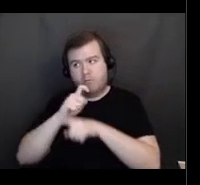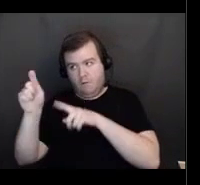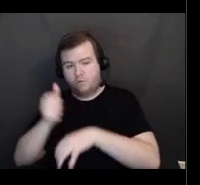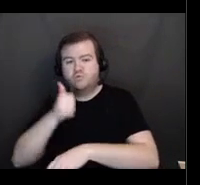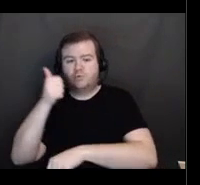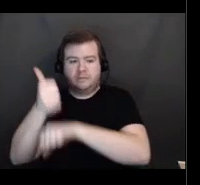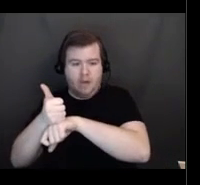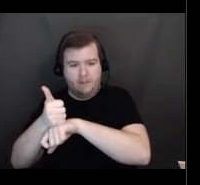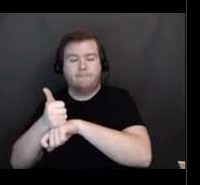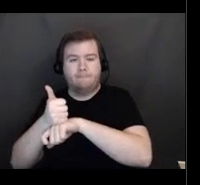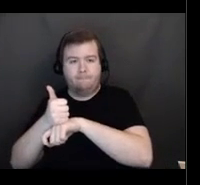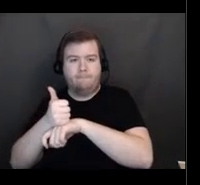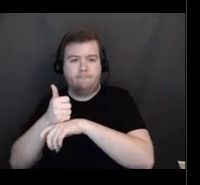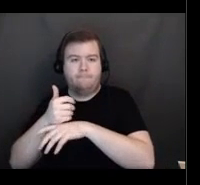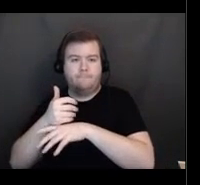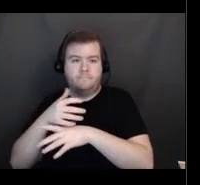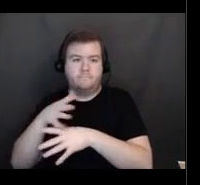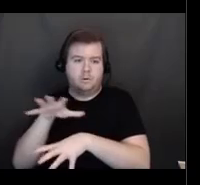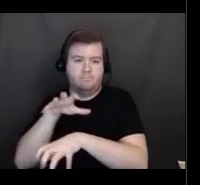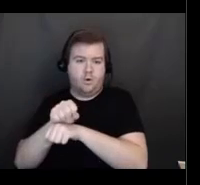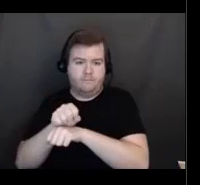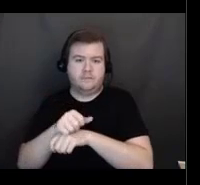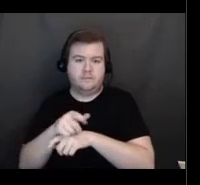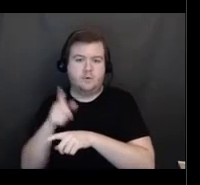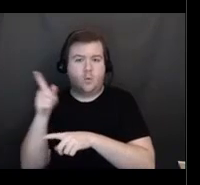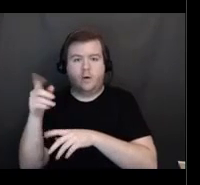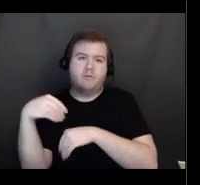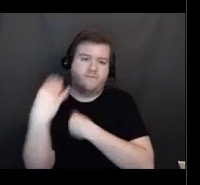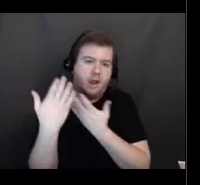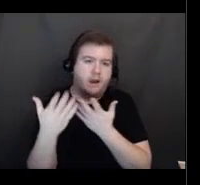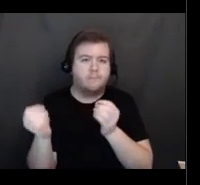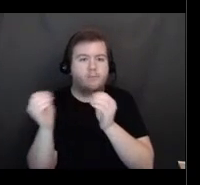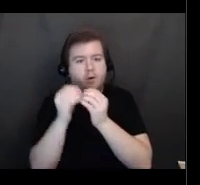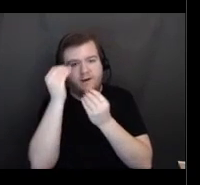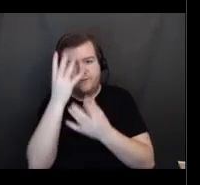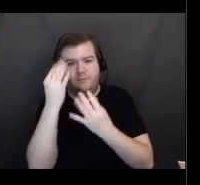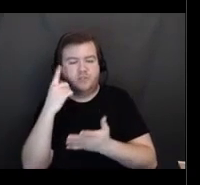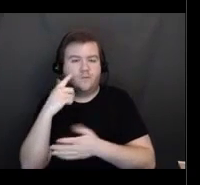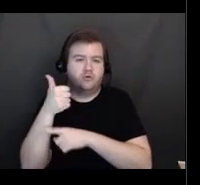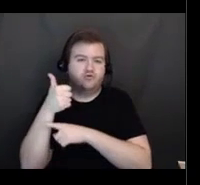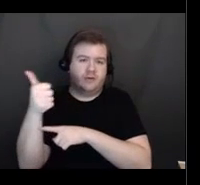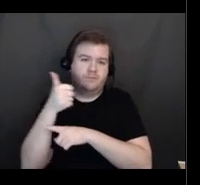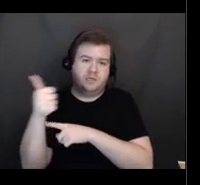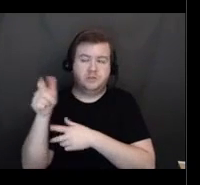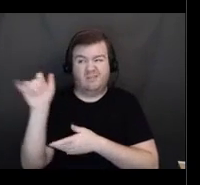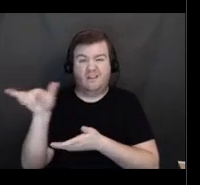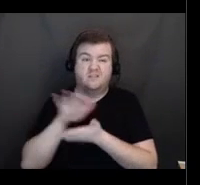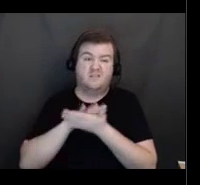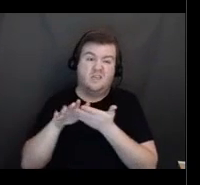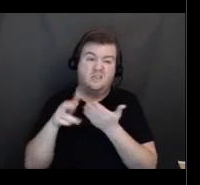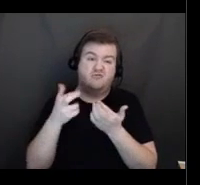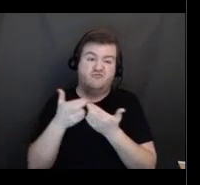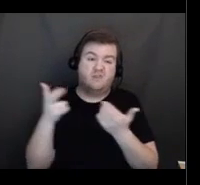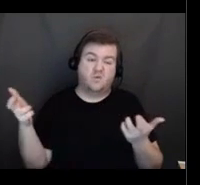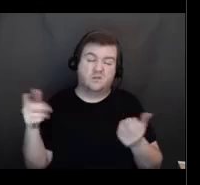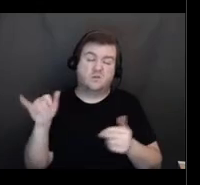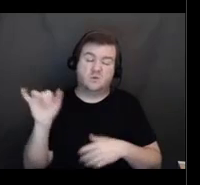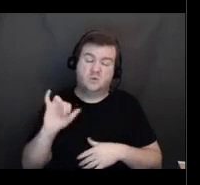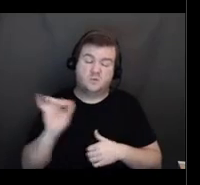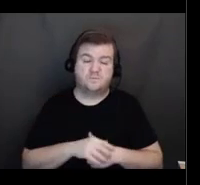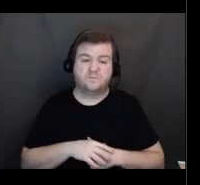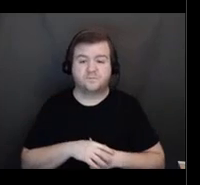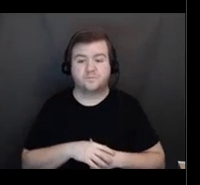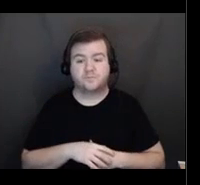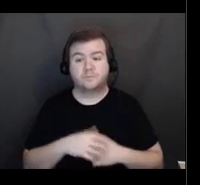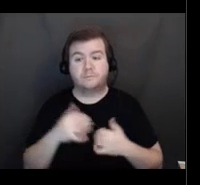transportation resources across the state. So that's a nice resource for folks. So we are coming to a